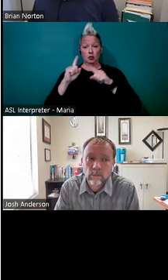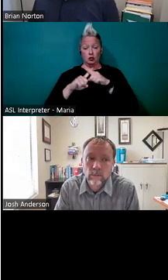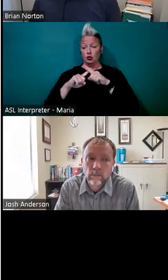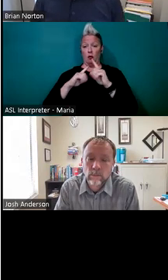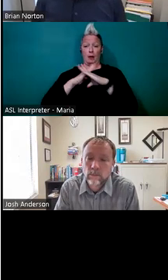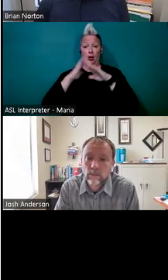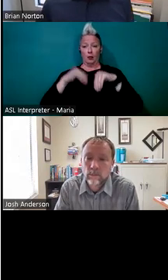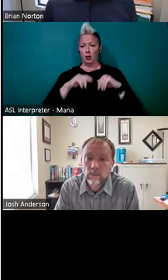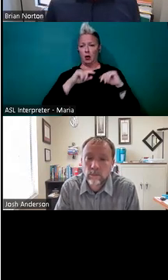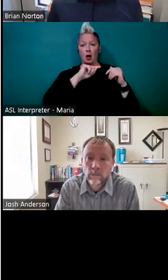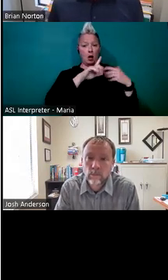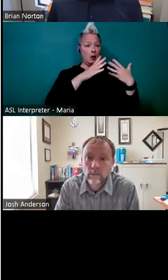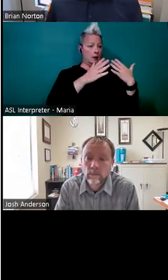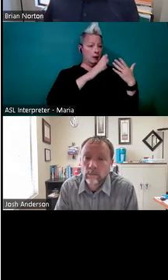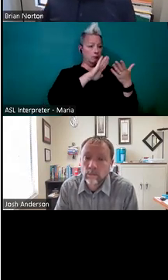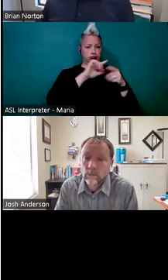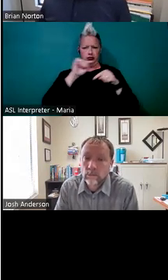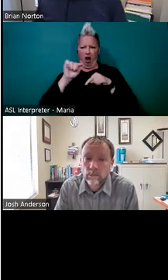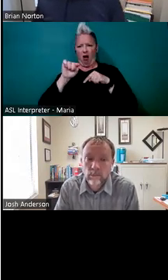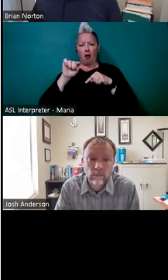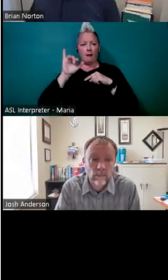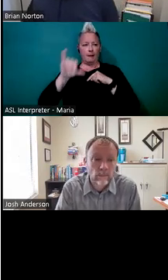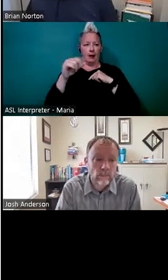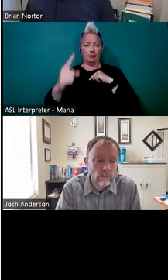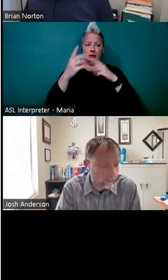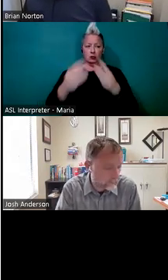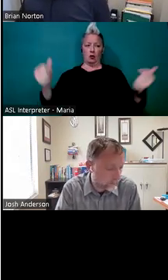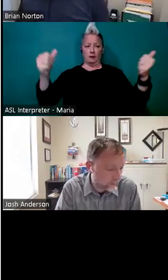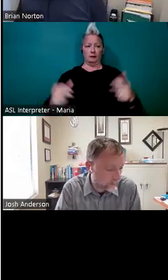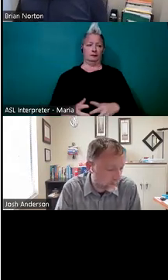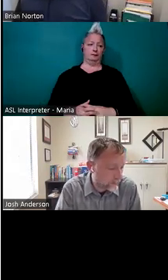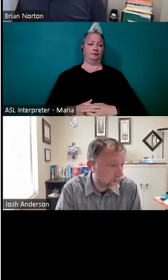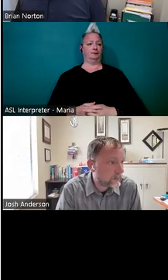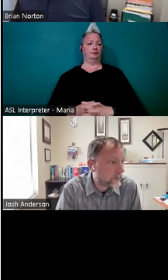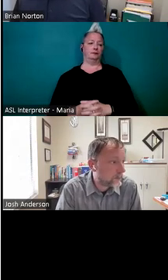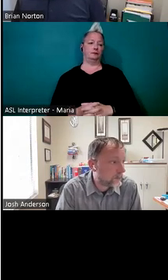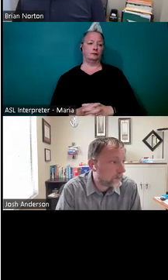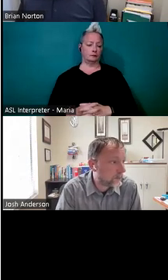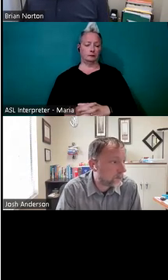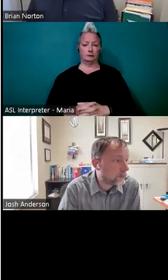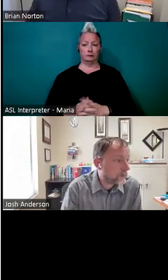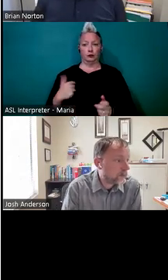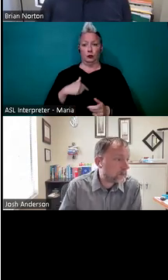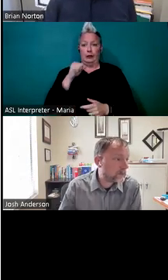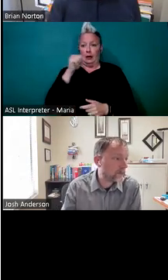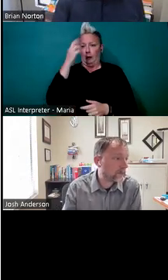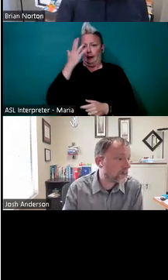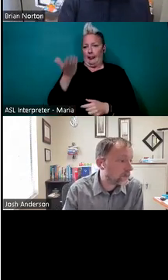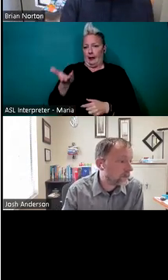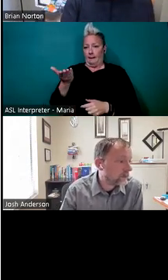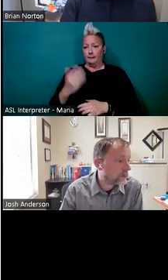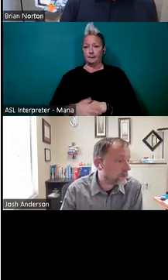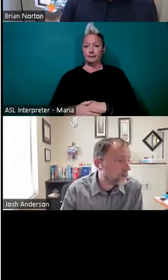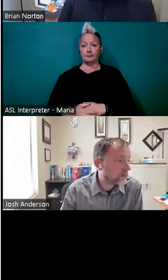other things, the other things that this person's doing, and we need to now address something new that wasn't expected. And then we have those same